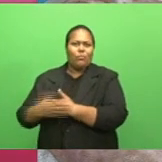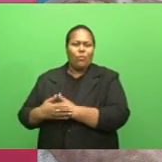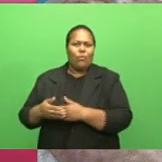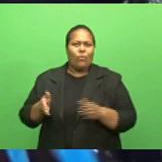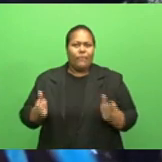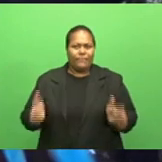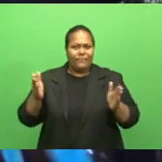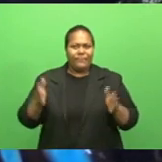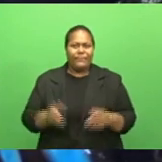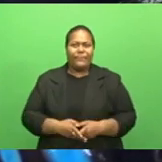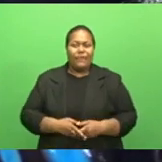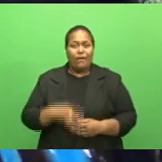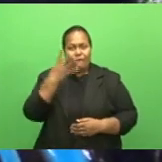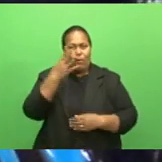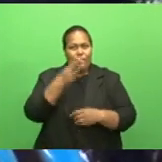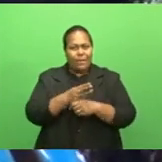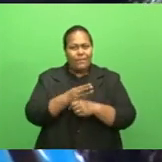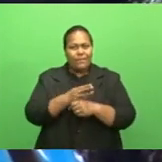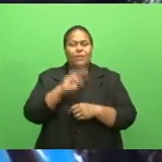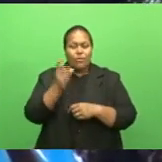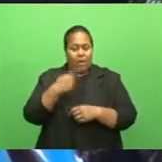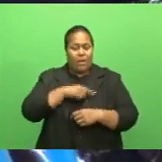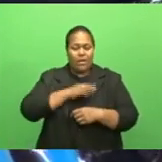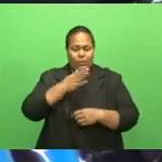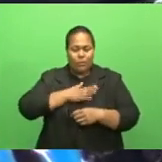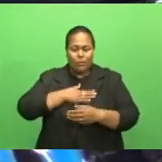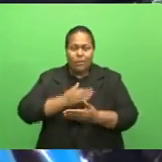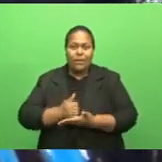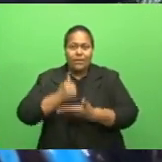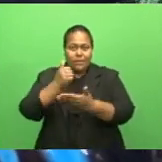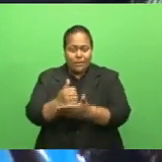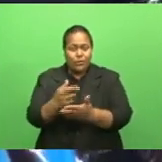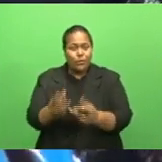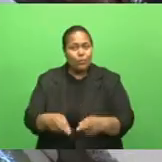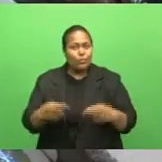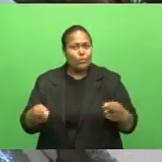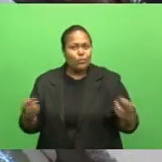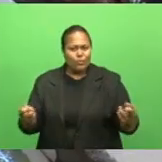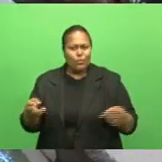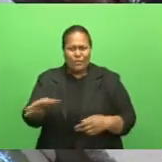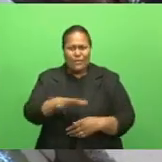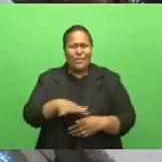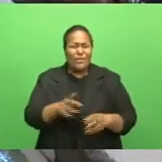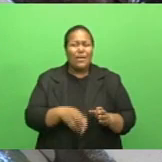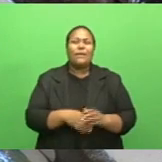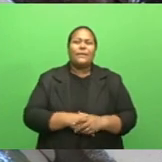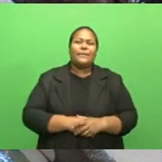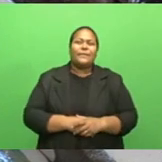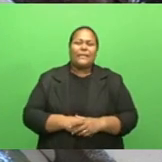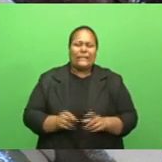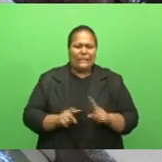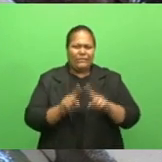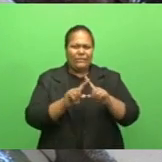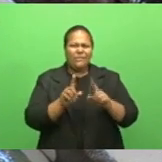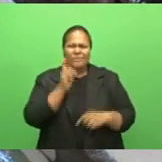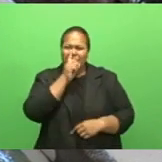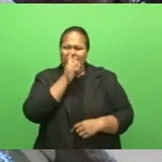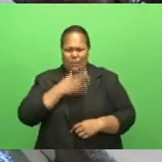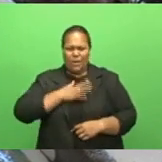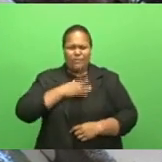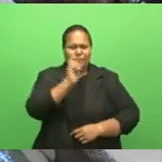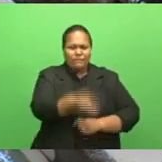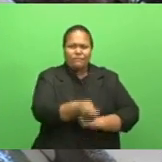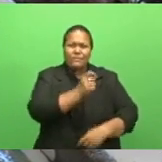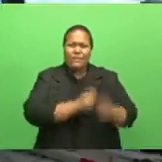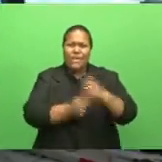the resource owners, traditional resource owners, and the